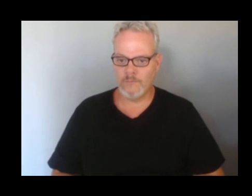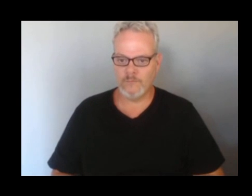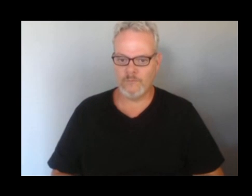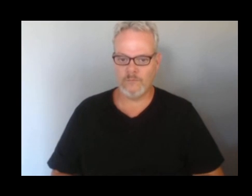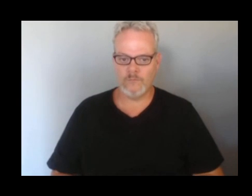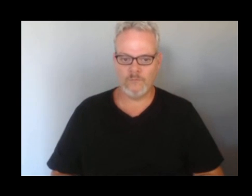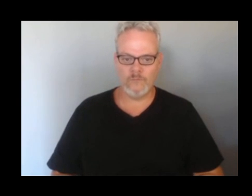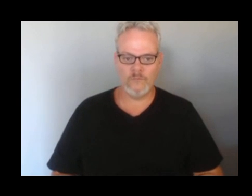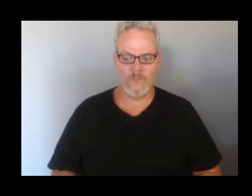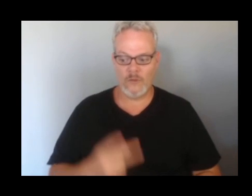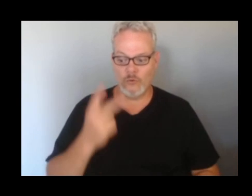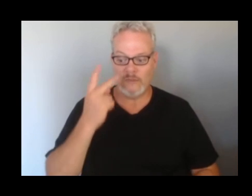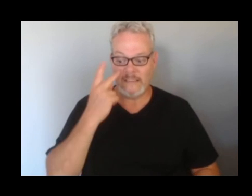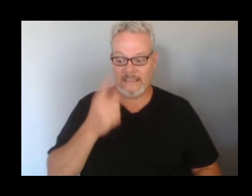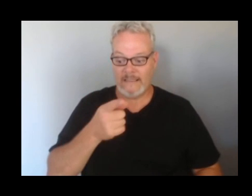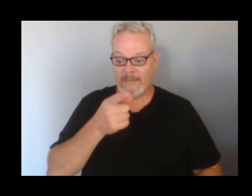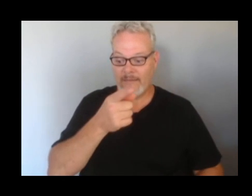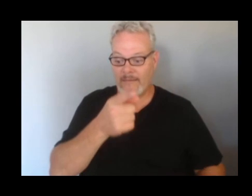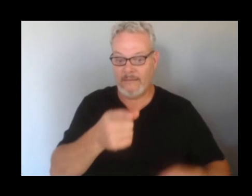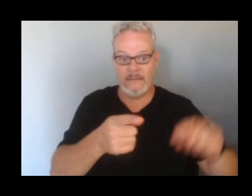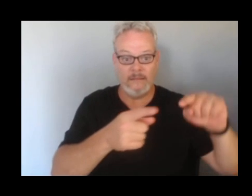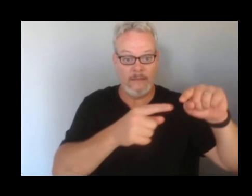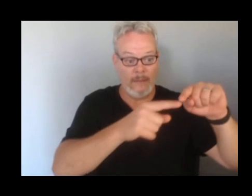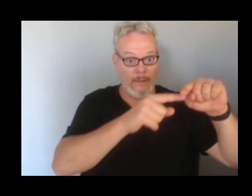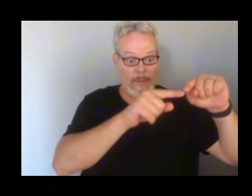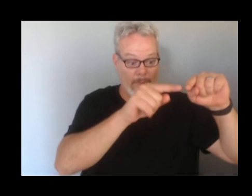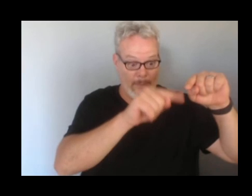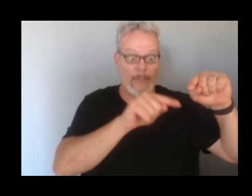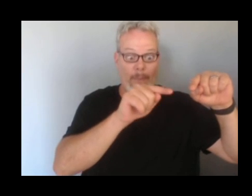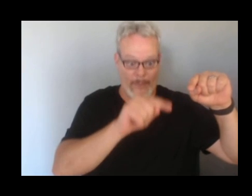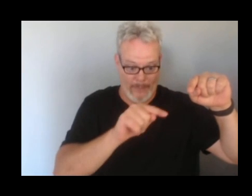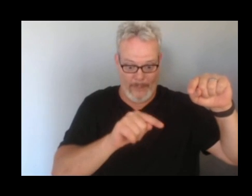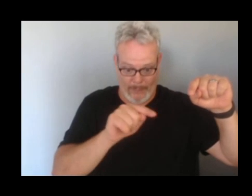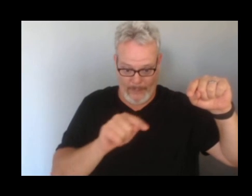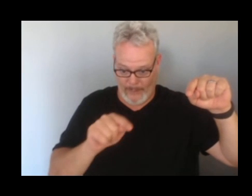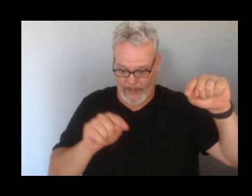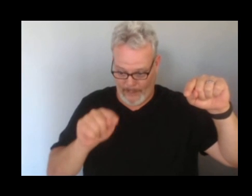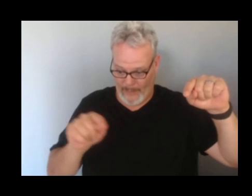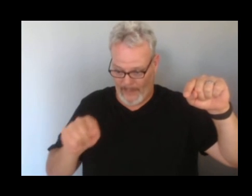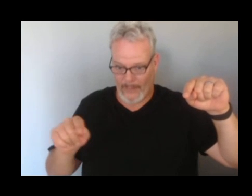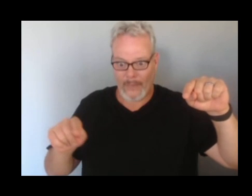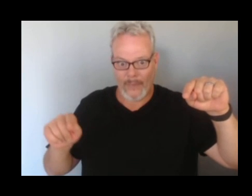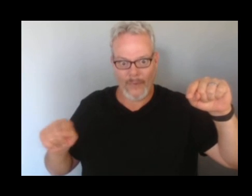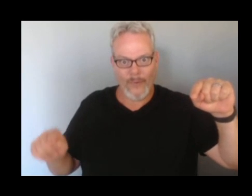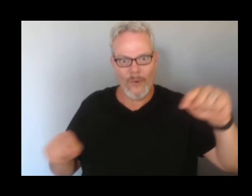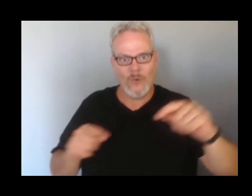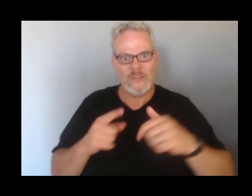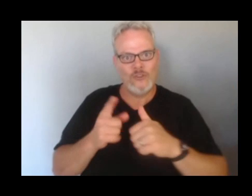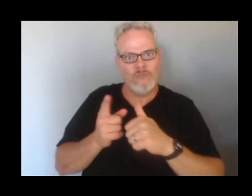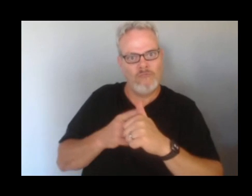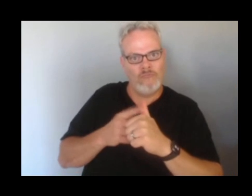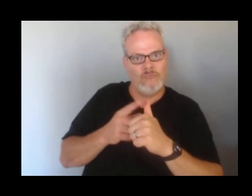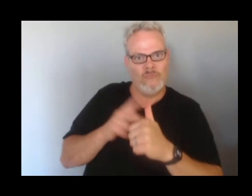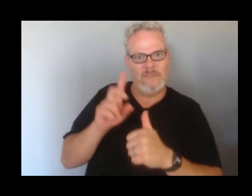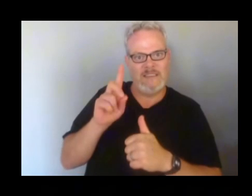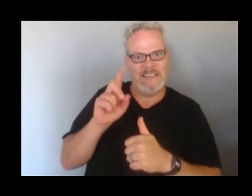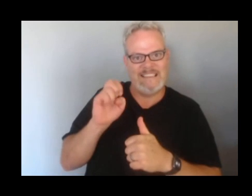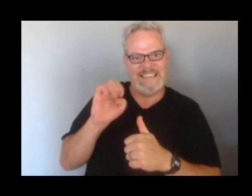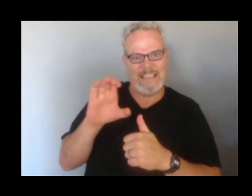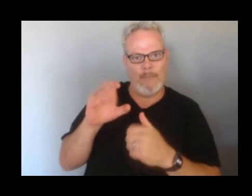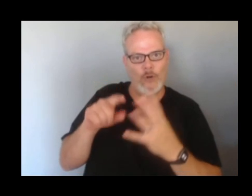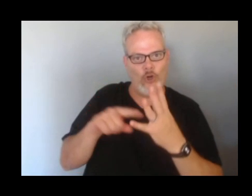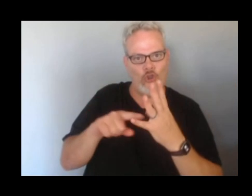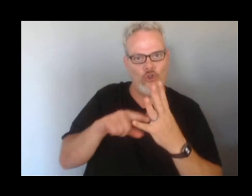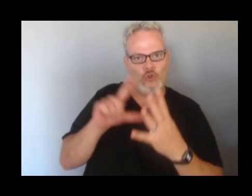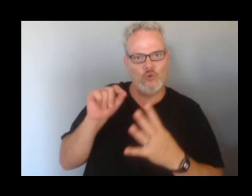We see here the tilt plot at Uekahuna since the beginning of the eruption in late December of 2024, with